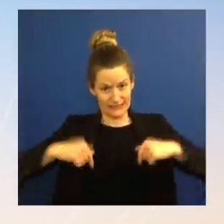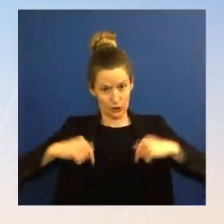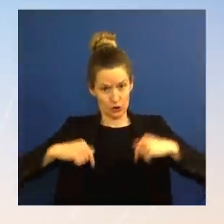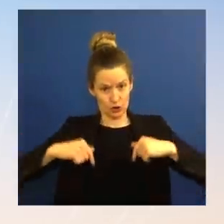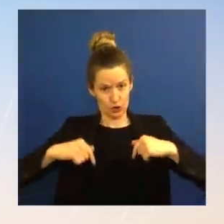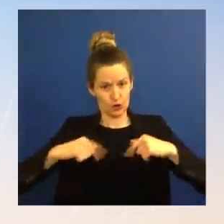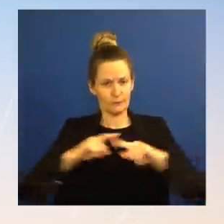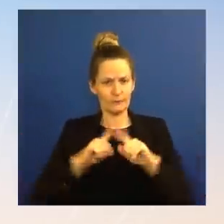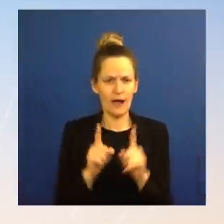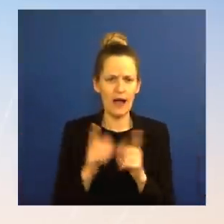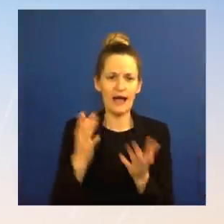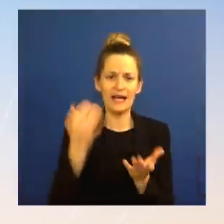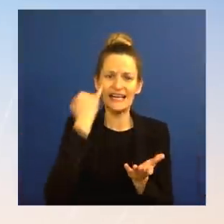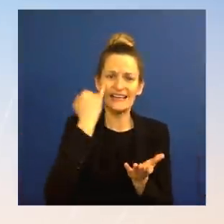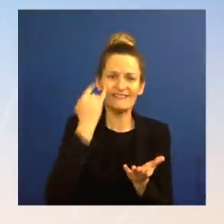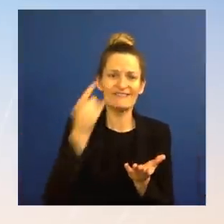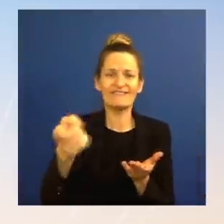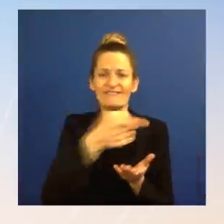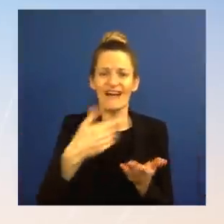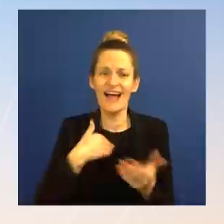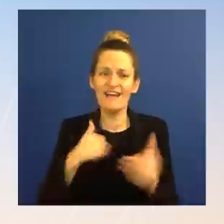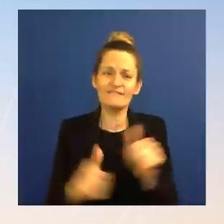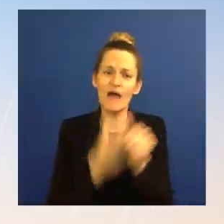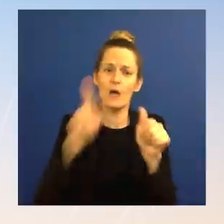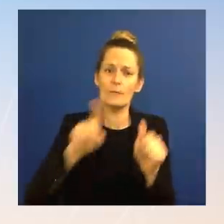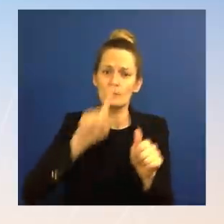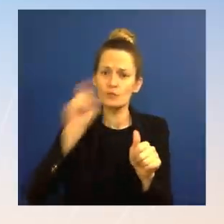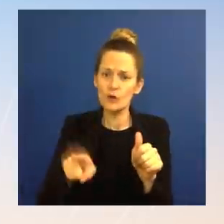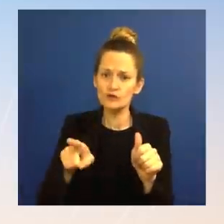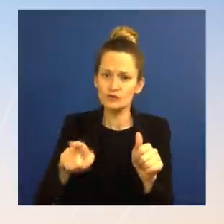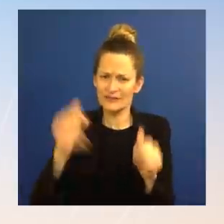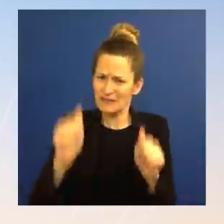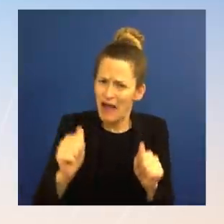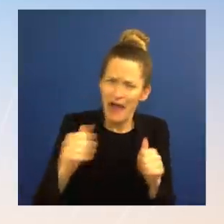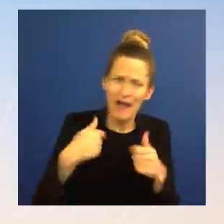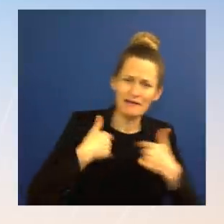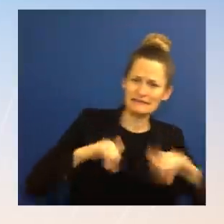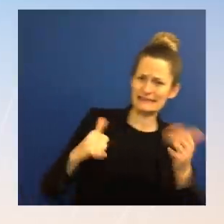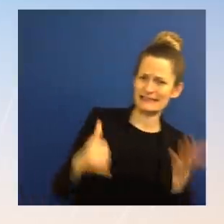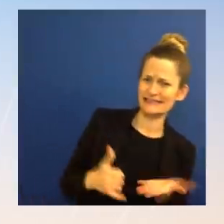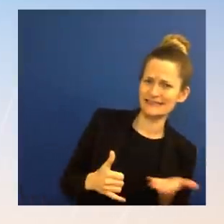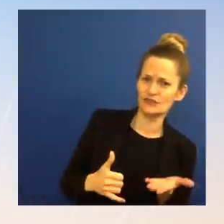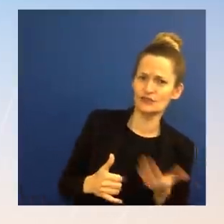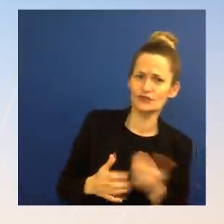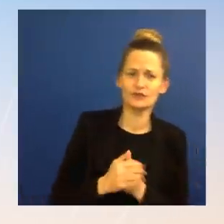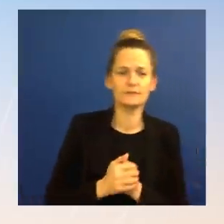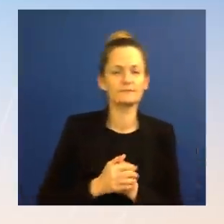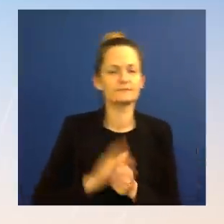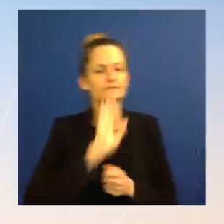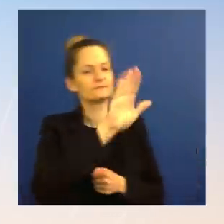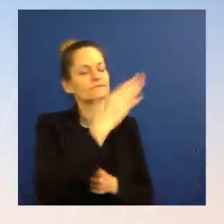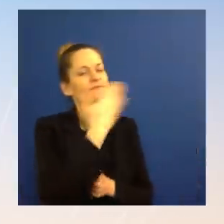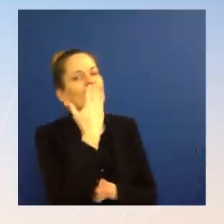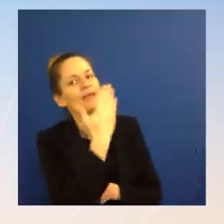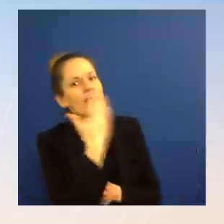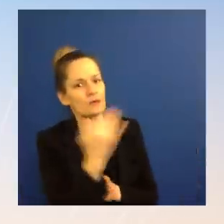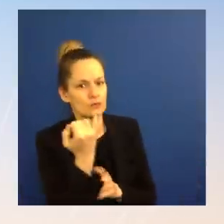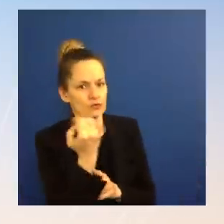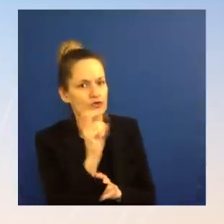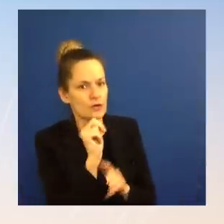with that, Josh, let me have you start kick us Thanks, Jen. I know the pool is supposed to gather around 1.45. Ms. Yes. The That's still on. So one easy question.